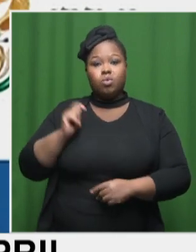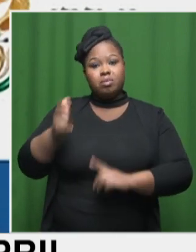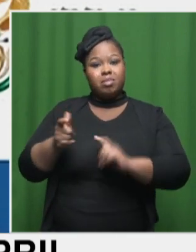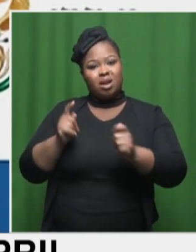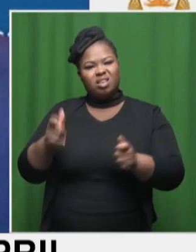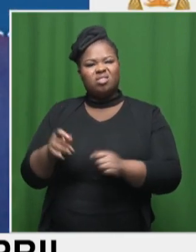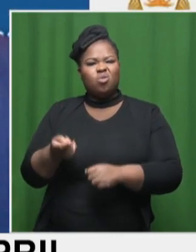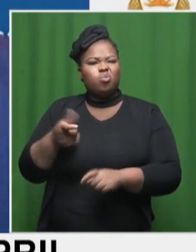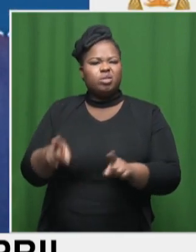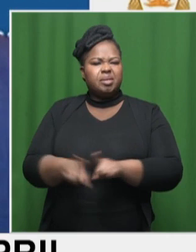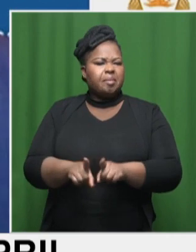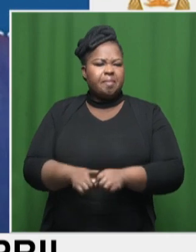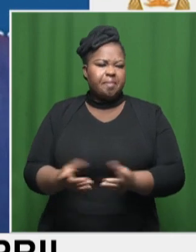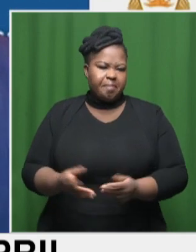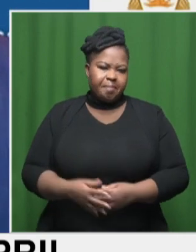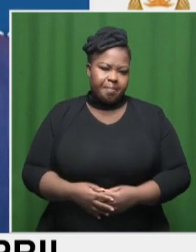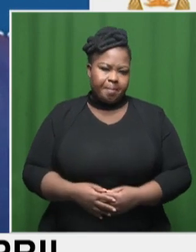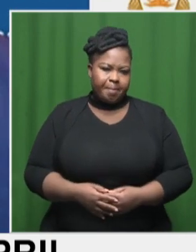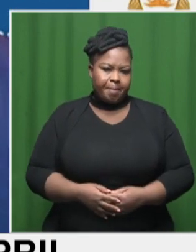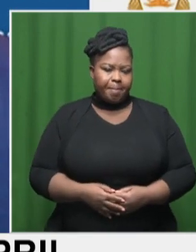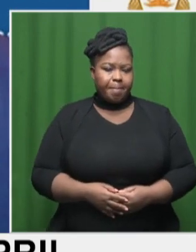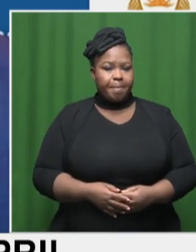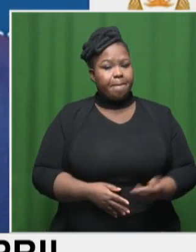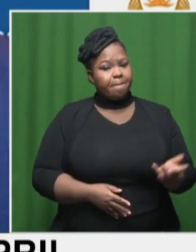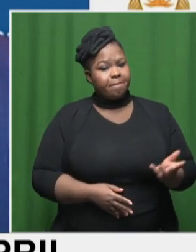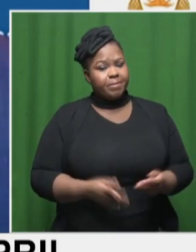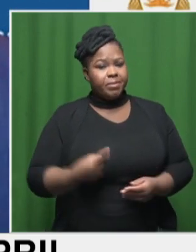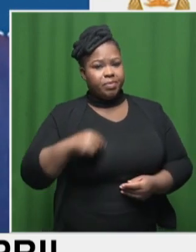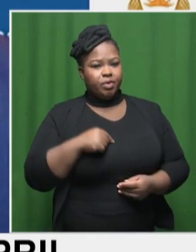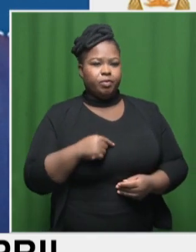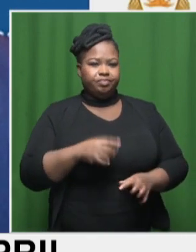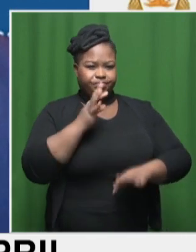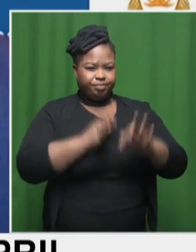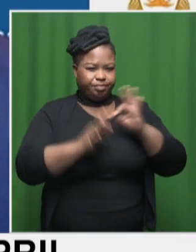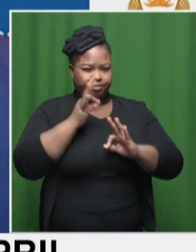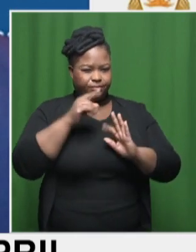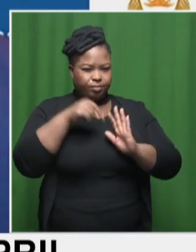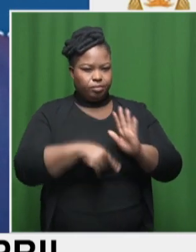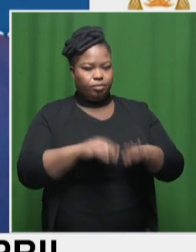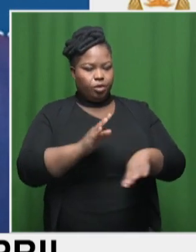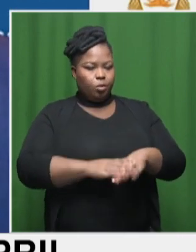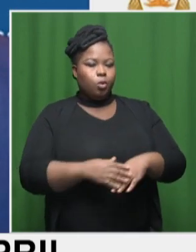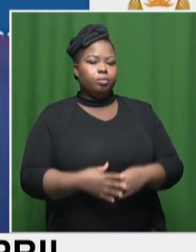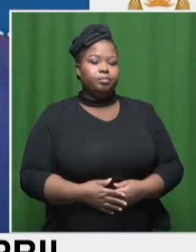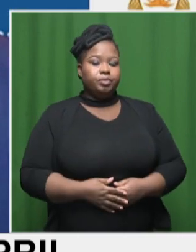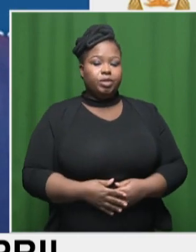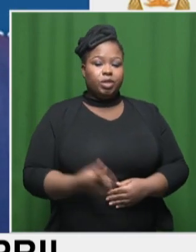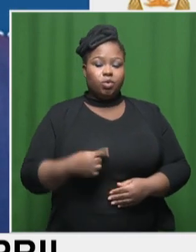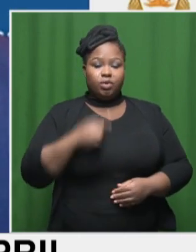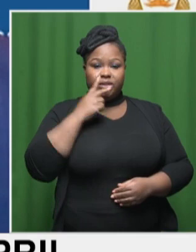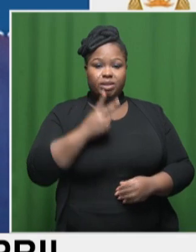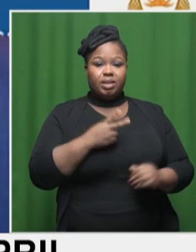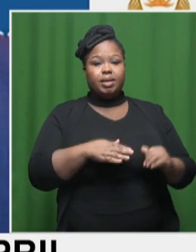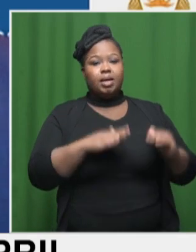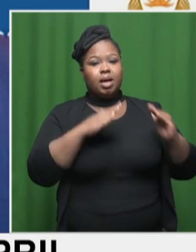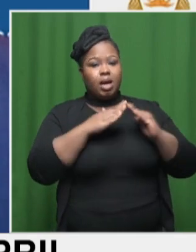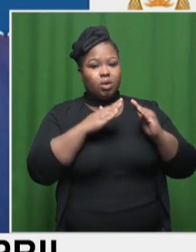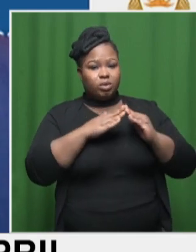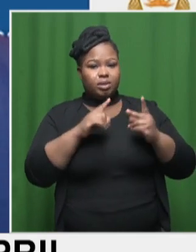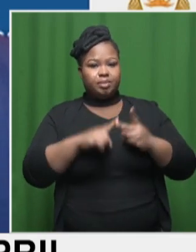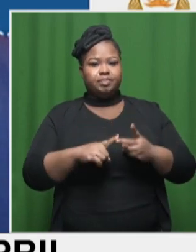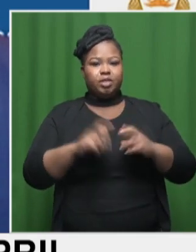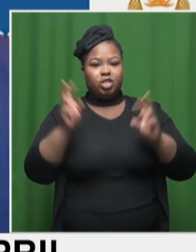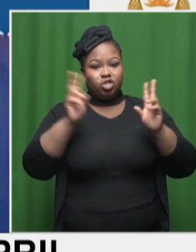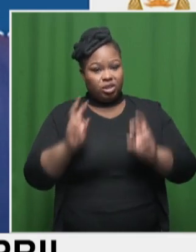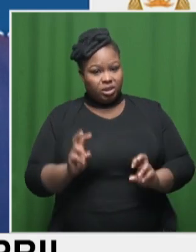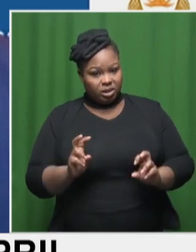Thank you very Thank So, you know, if we break that down further, Patrick, so we look at housing and utilities,